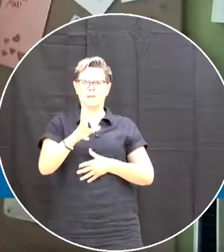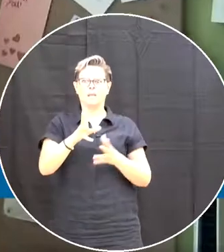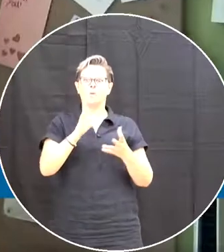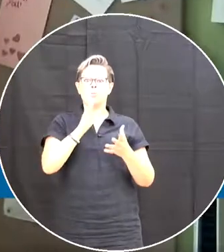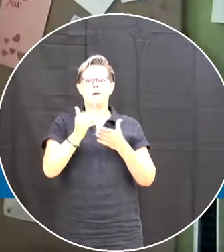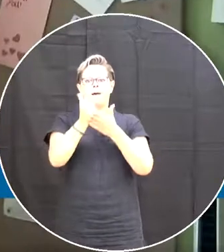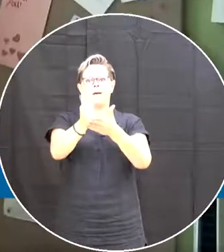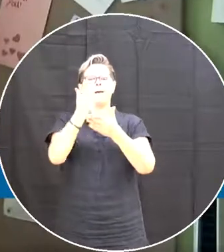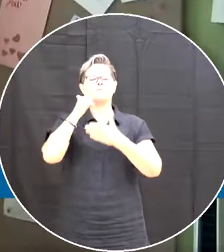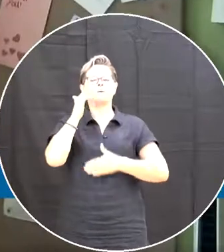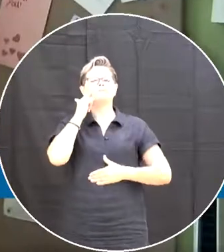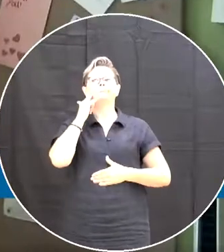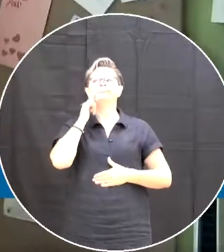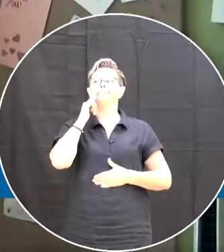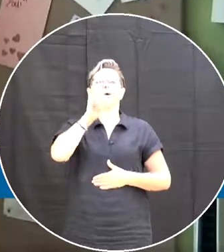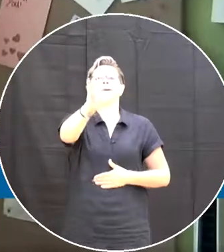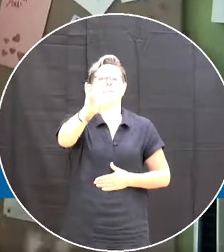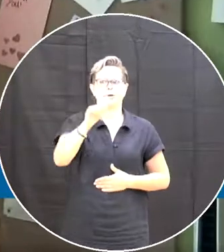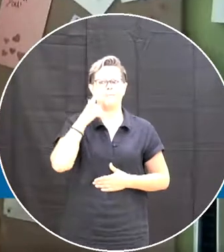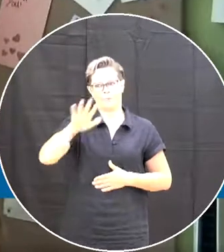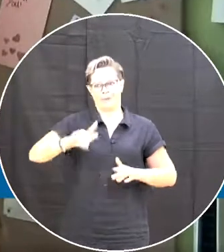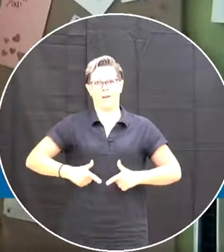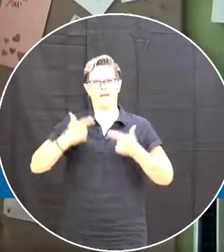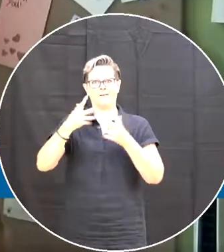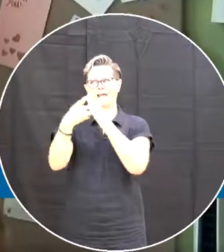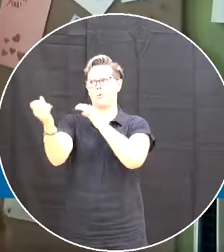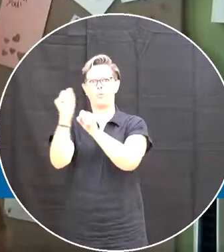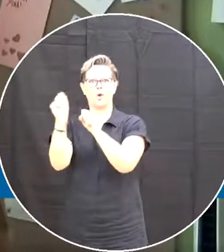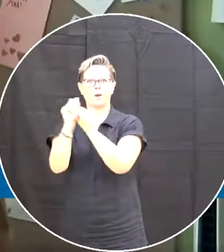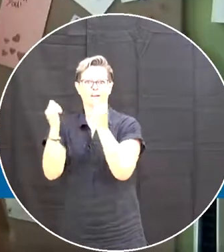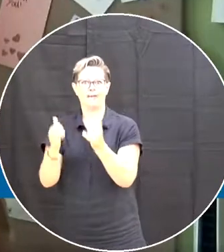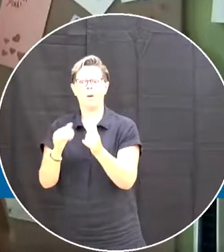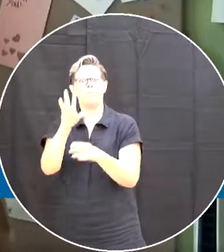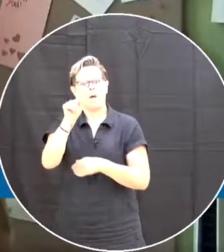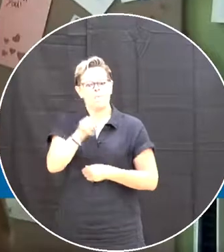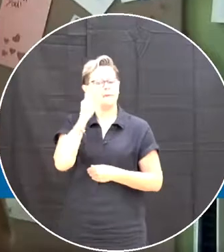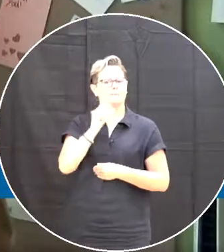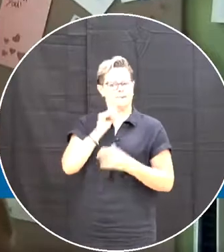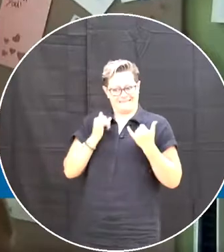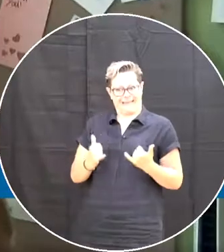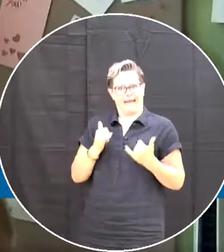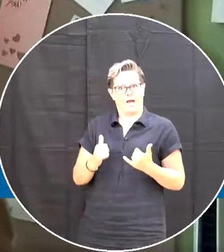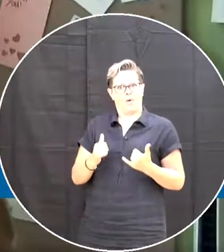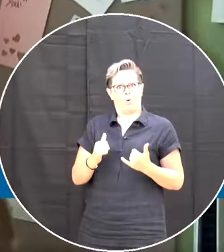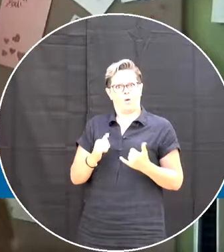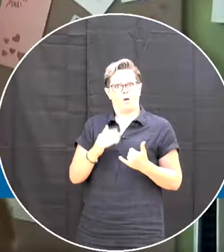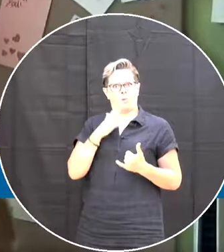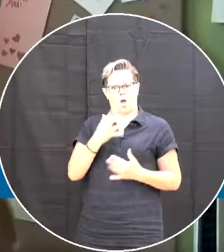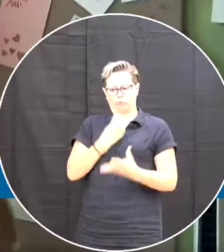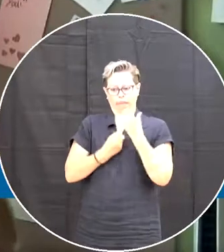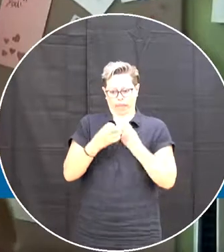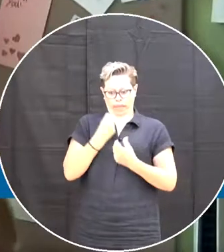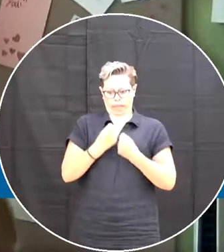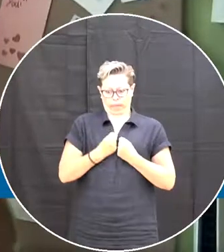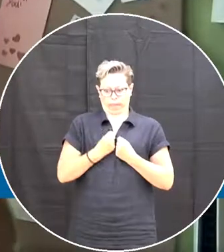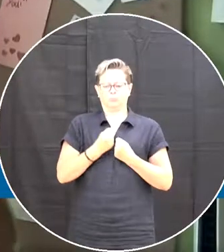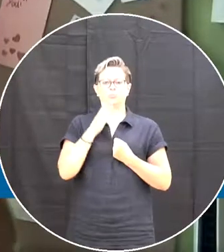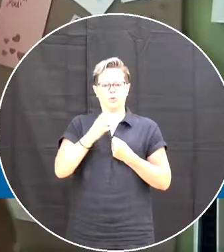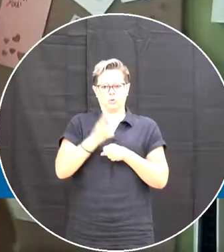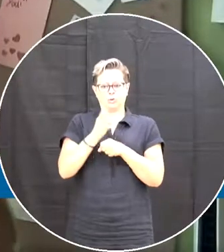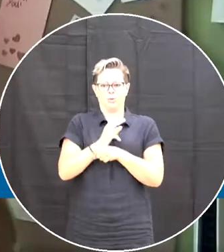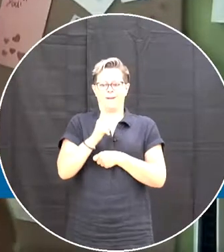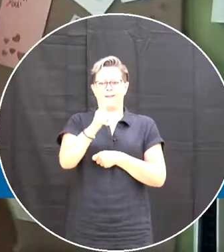lives But they're now experiencing it right now And what's more meaningful than that?